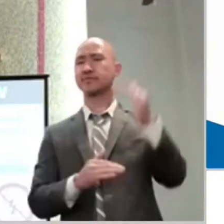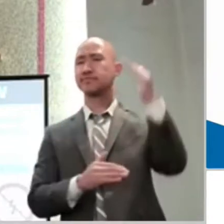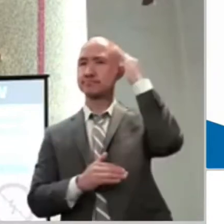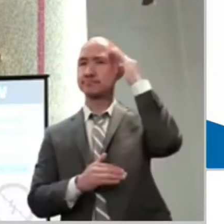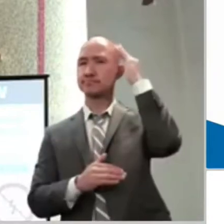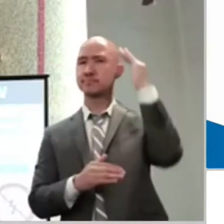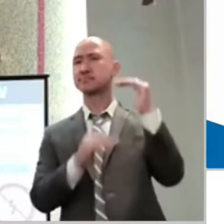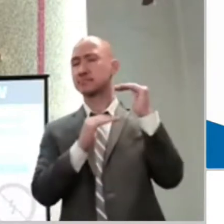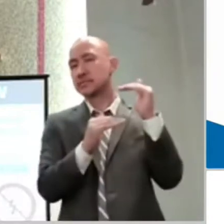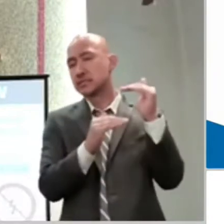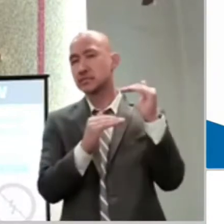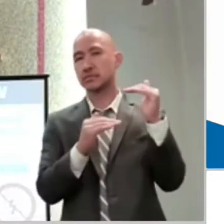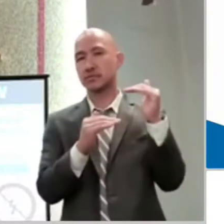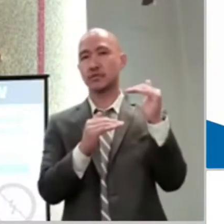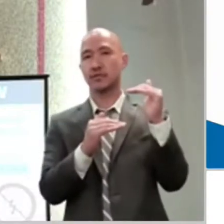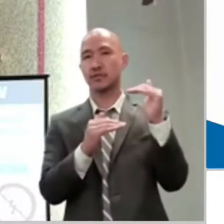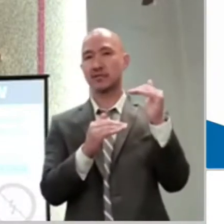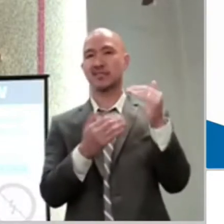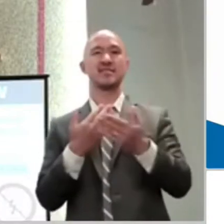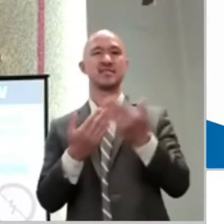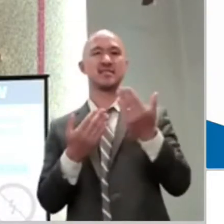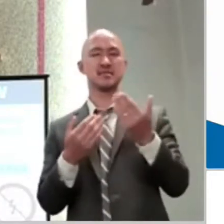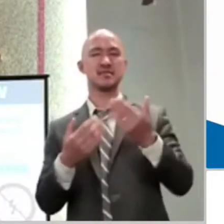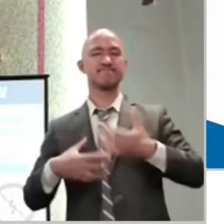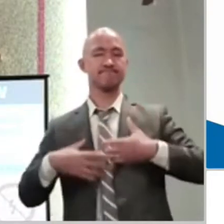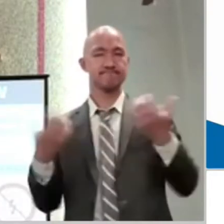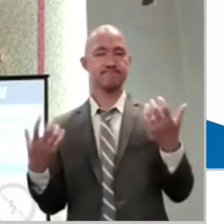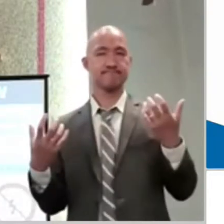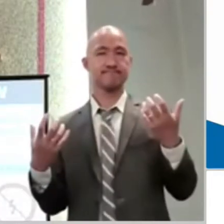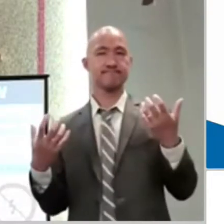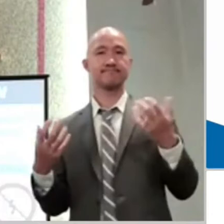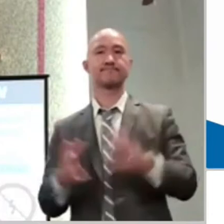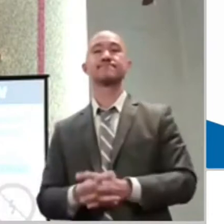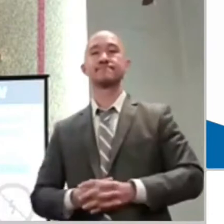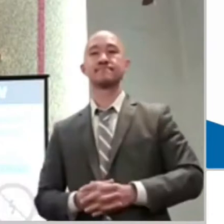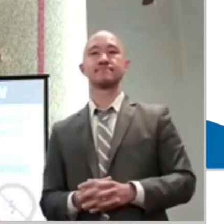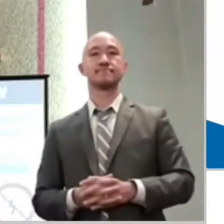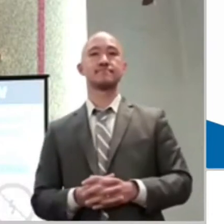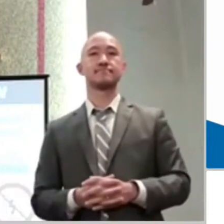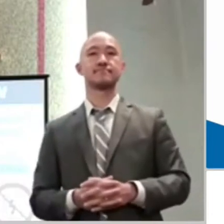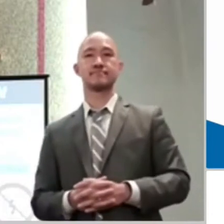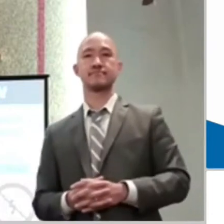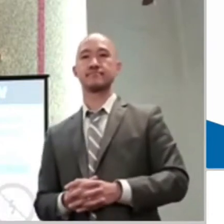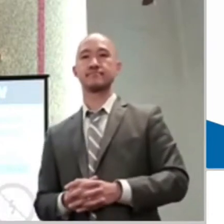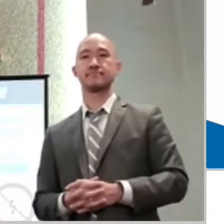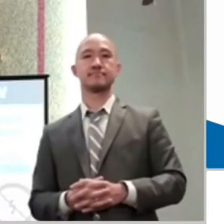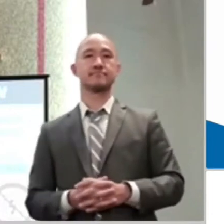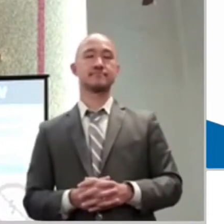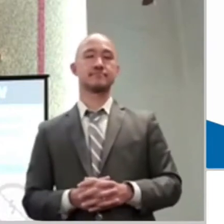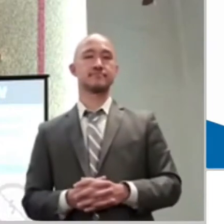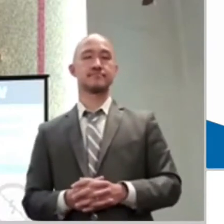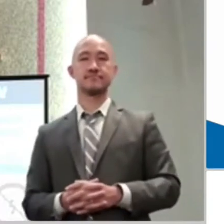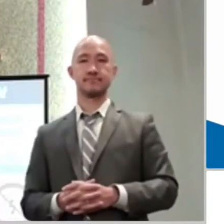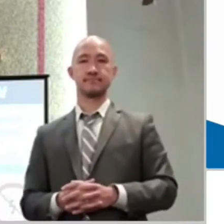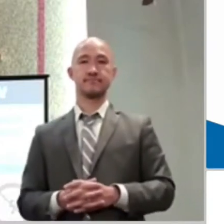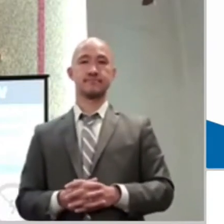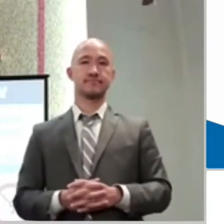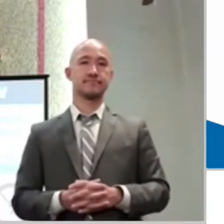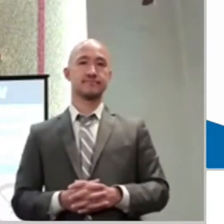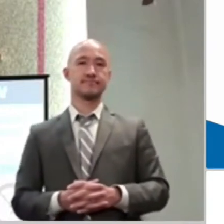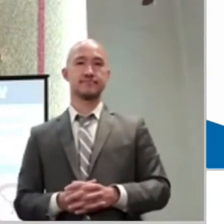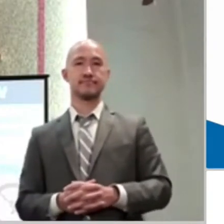why we get very frustrated. We think some people think that they have solved things, that they know